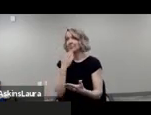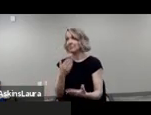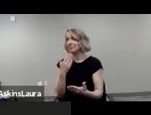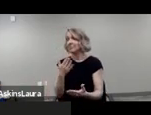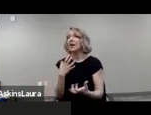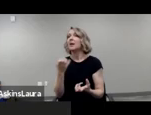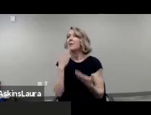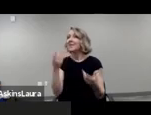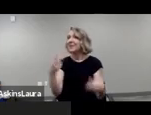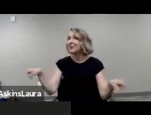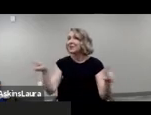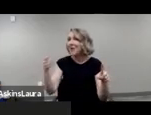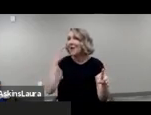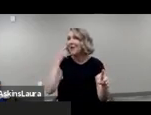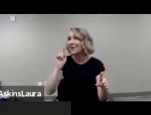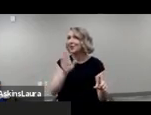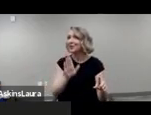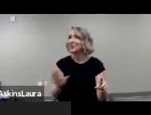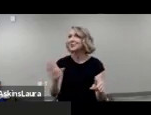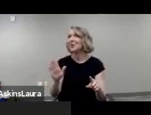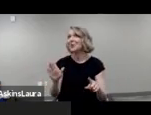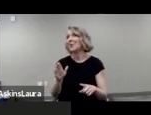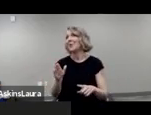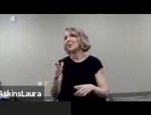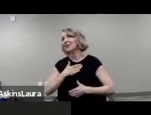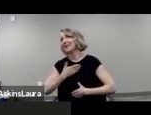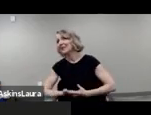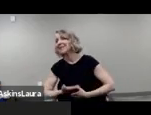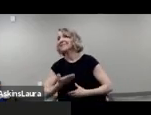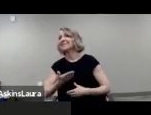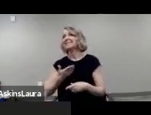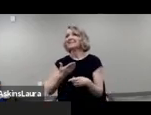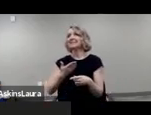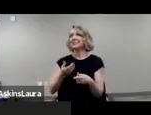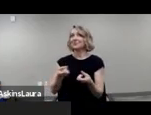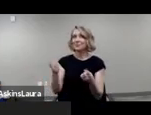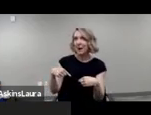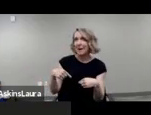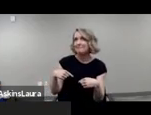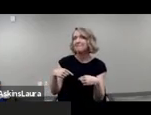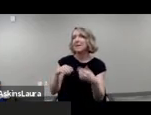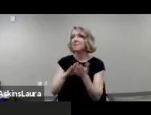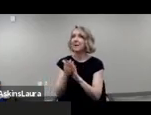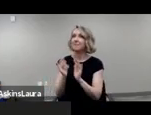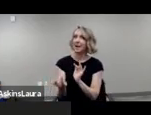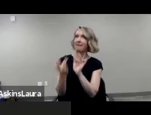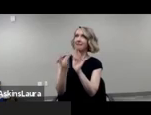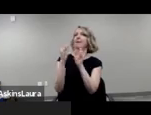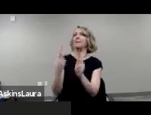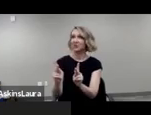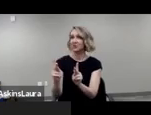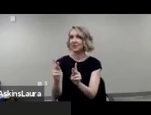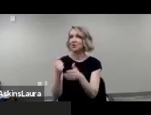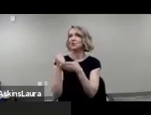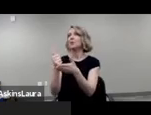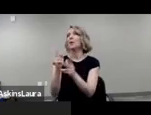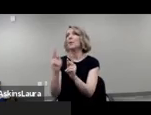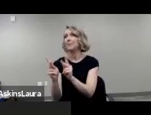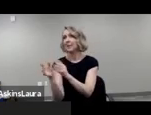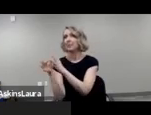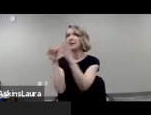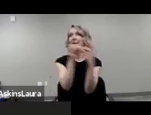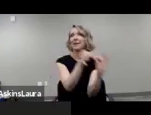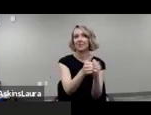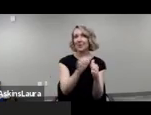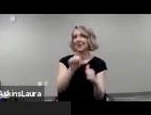generosity of all the panelists here also who've been who are willing to be the person that can help people connect to different diverse communities